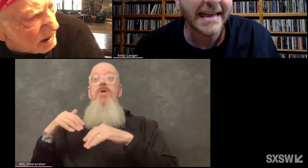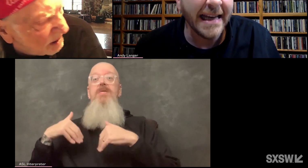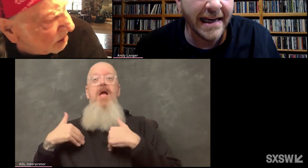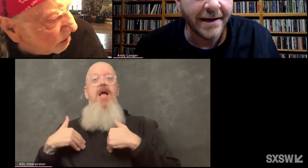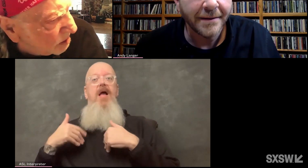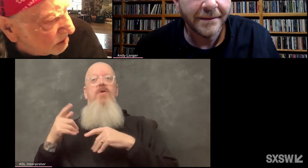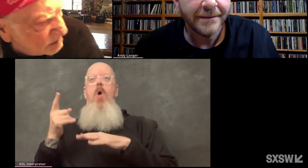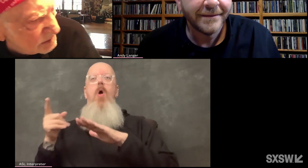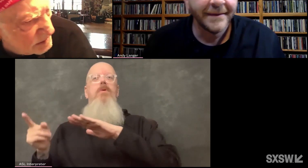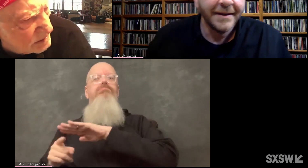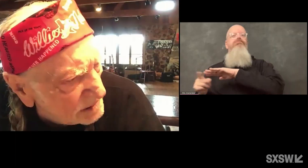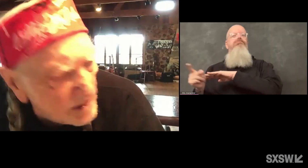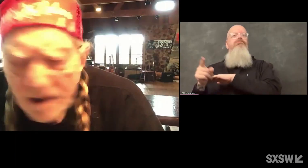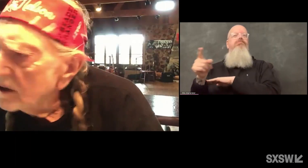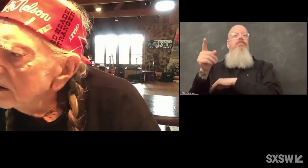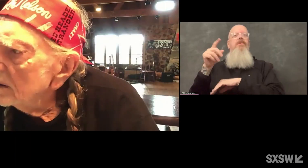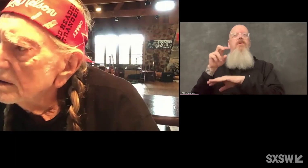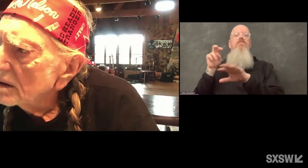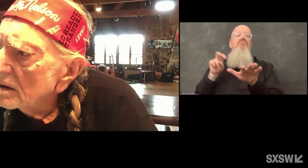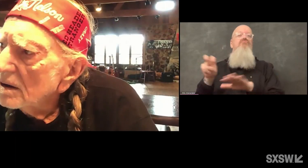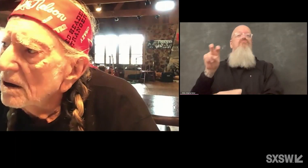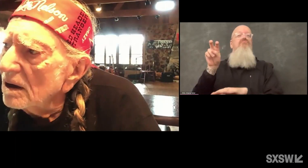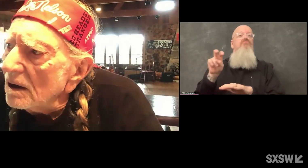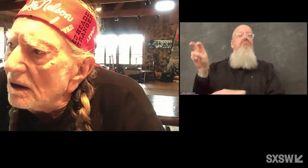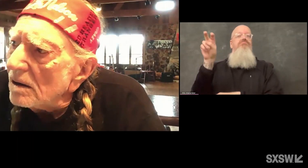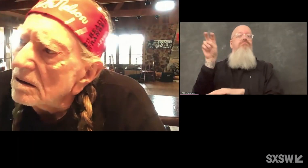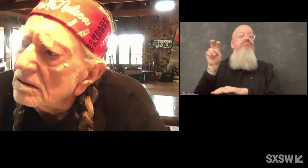As a kid? As a kid,